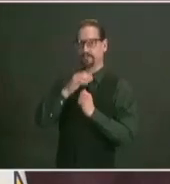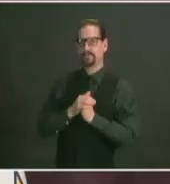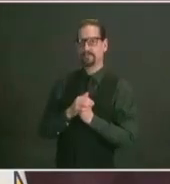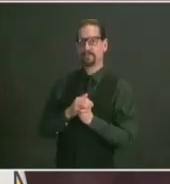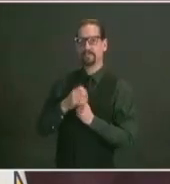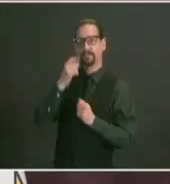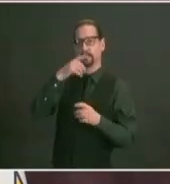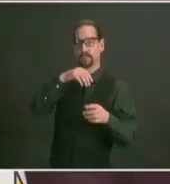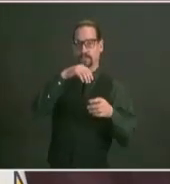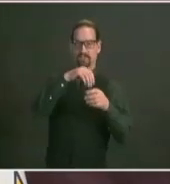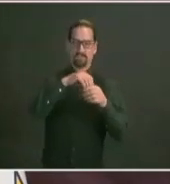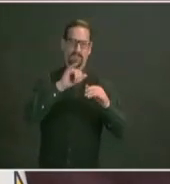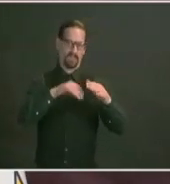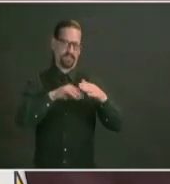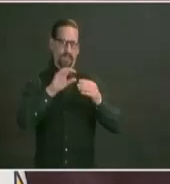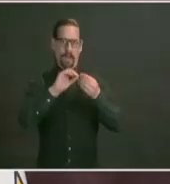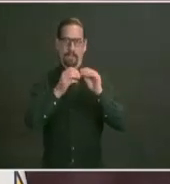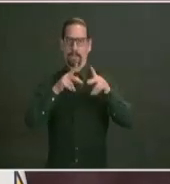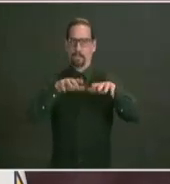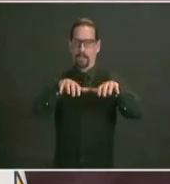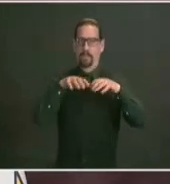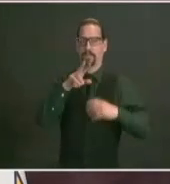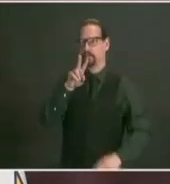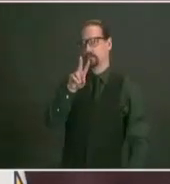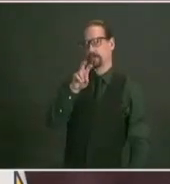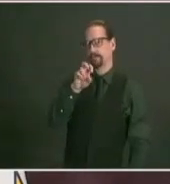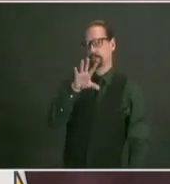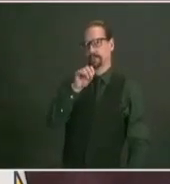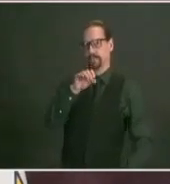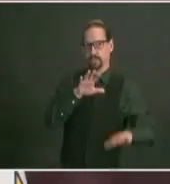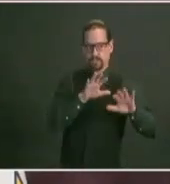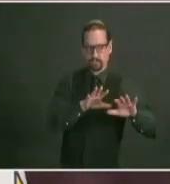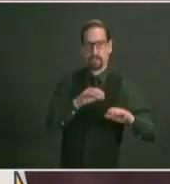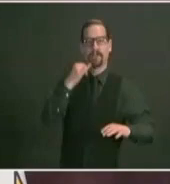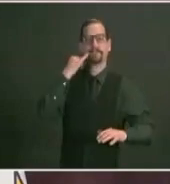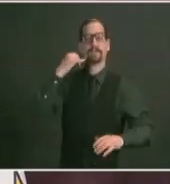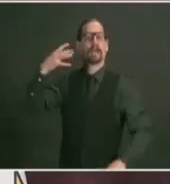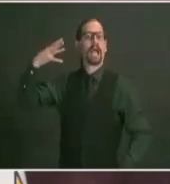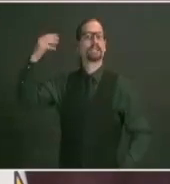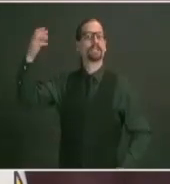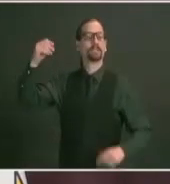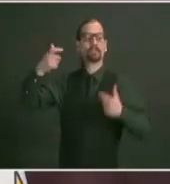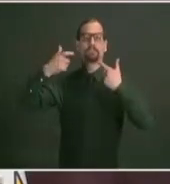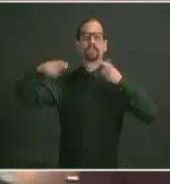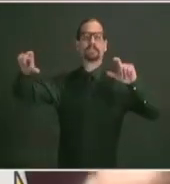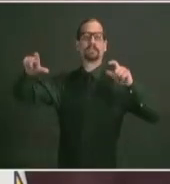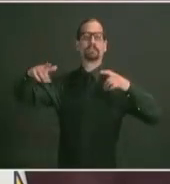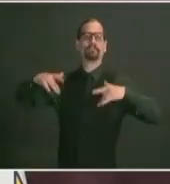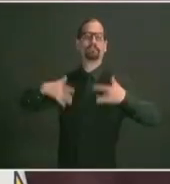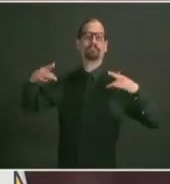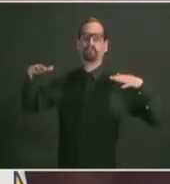and 500 people outdoors venues of assembly include auditorium